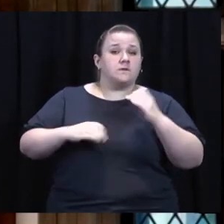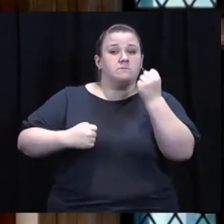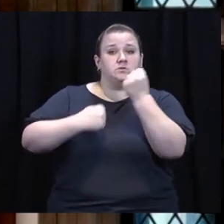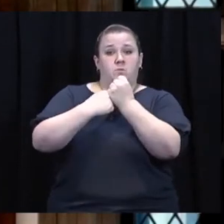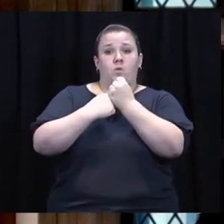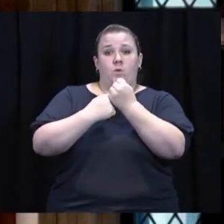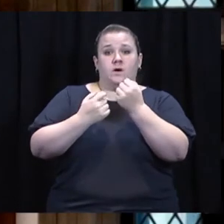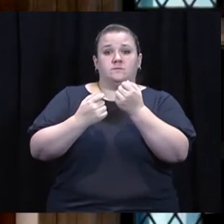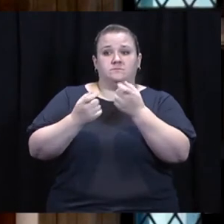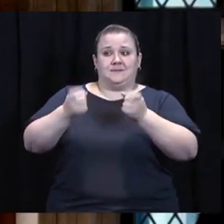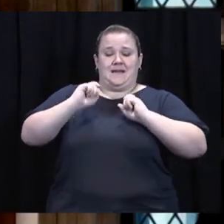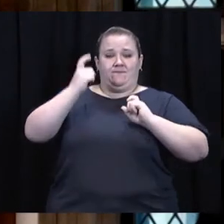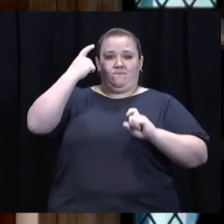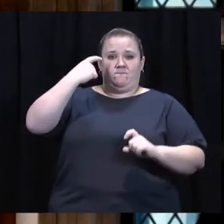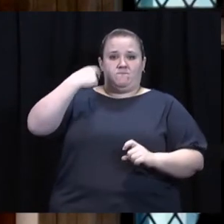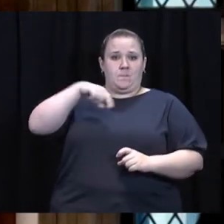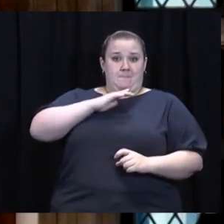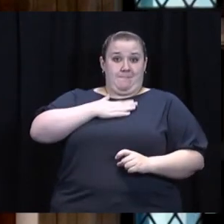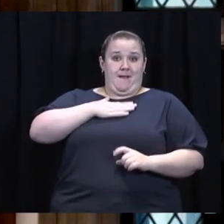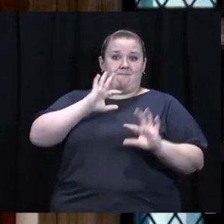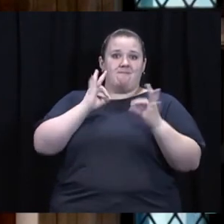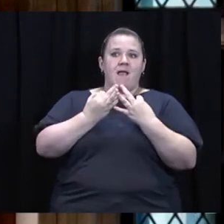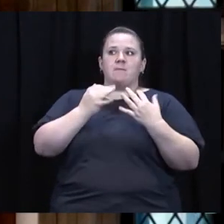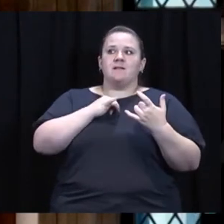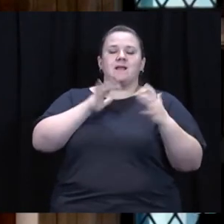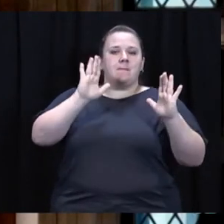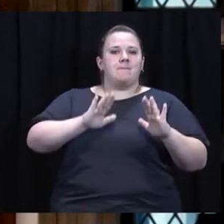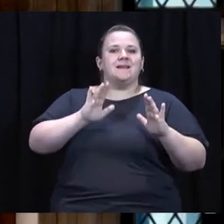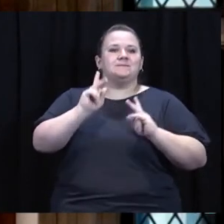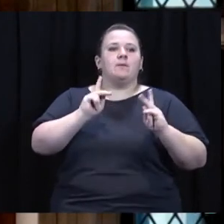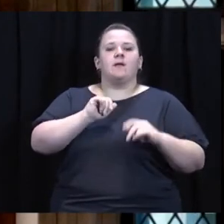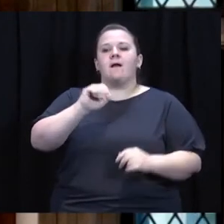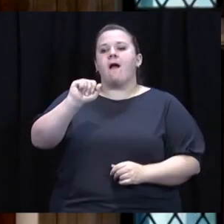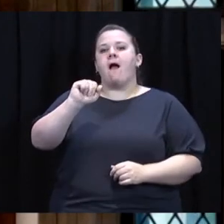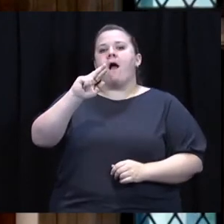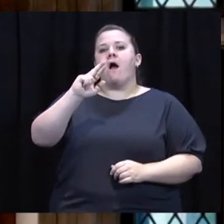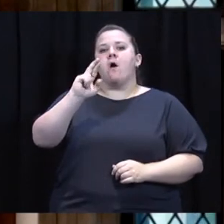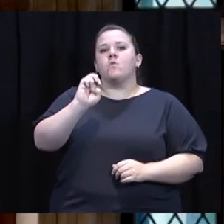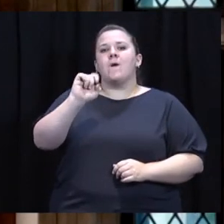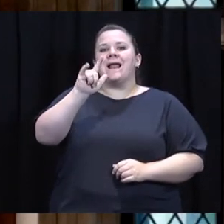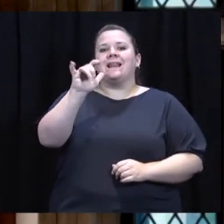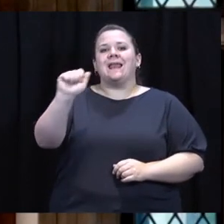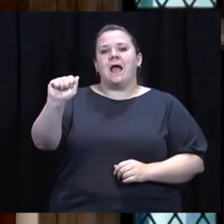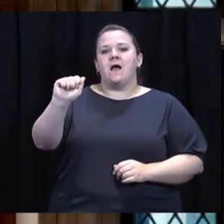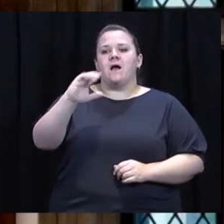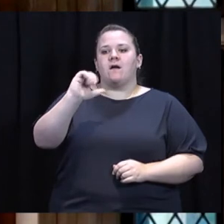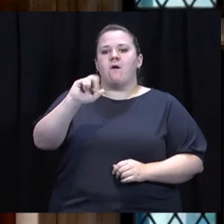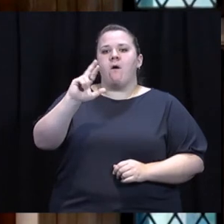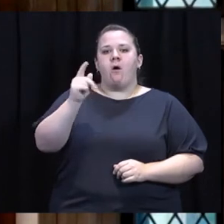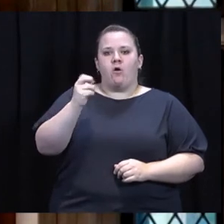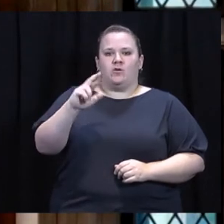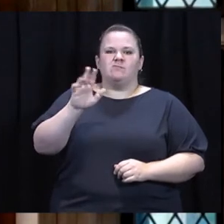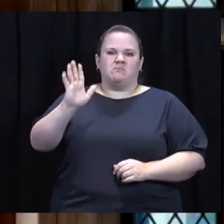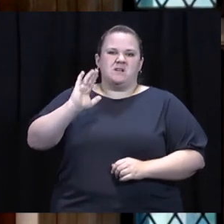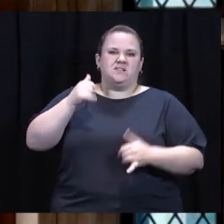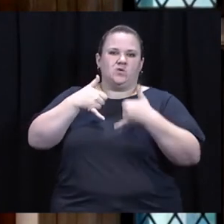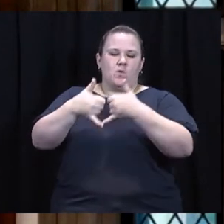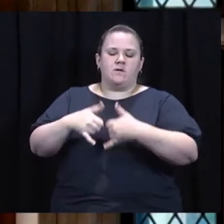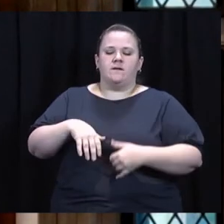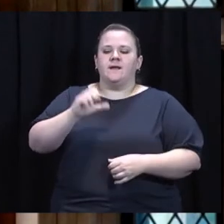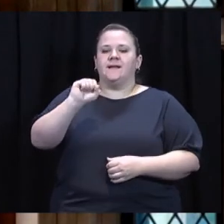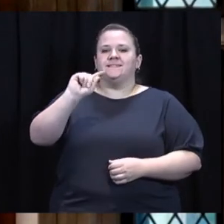loving support shown to me and my family by amazing people like Aurelia Carter, who was a previous awardee,